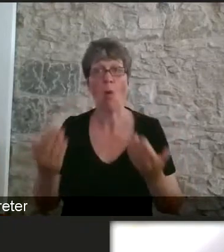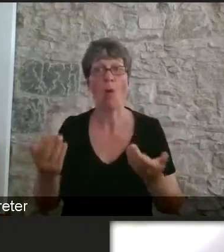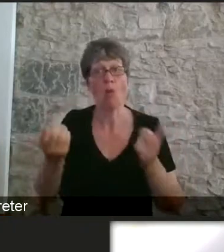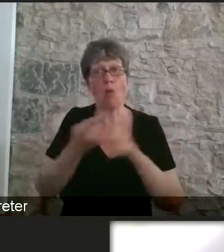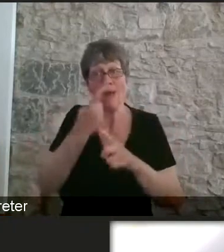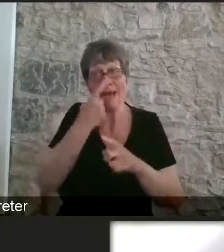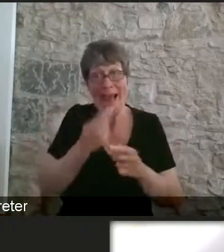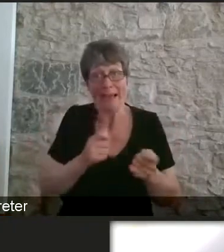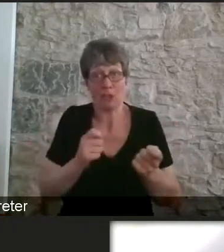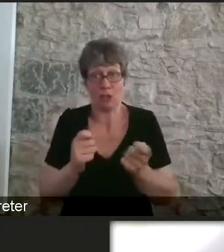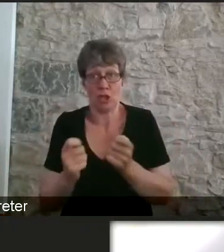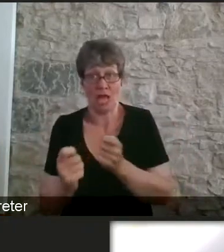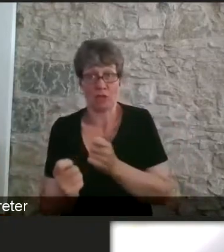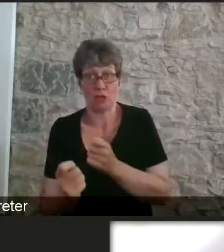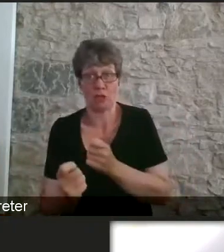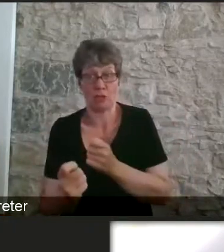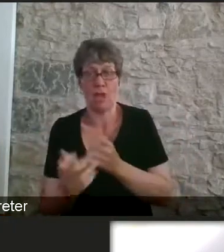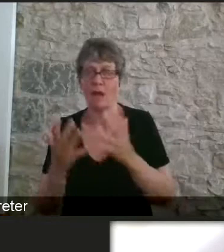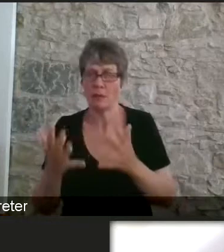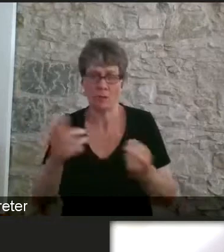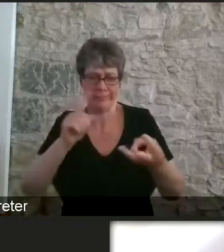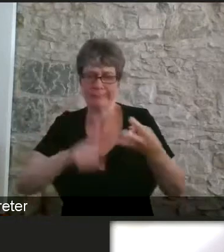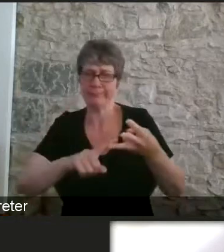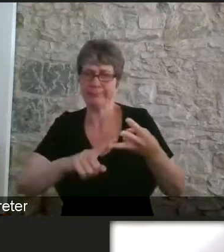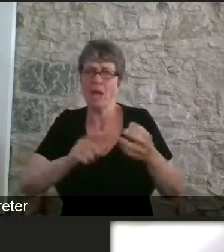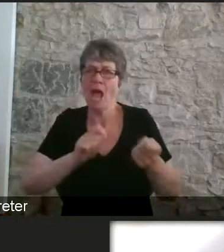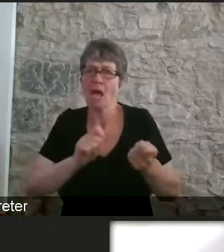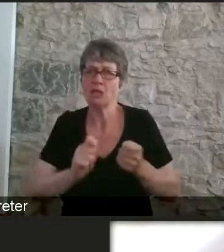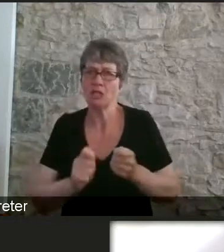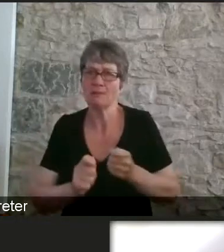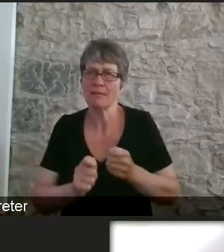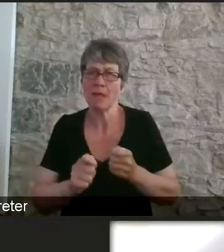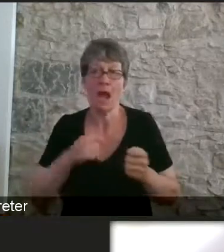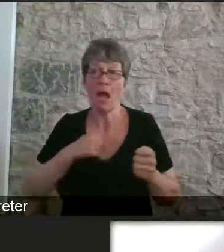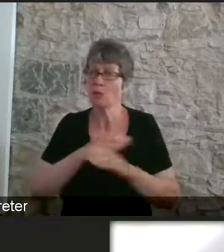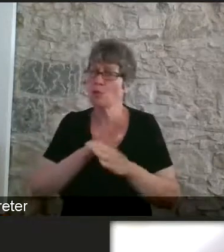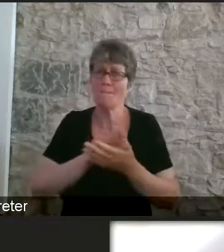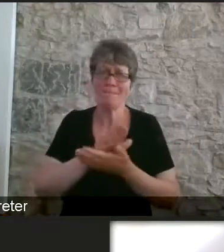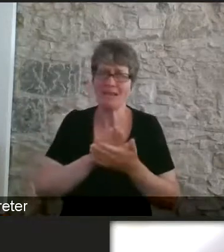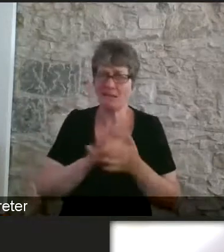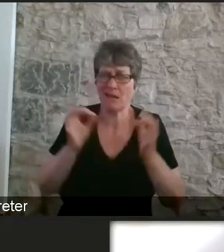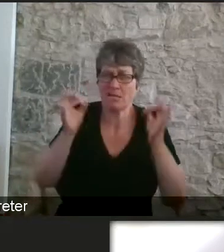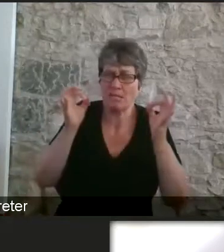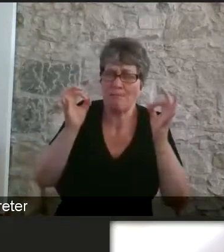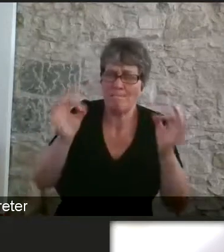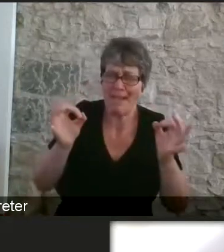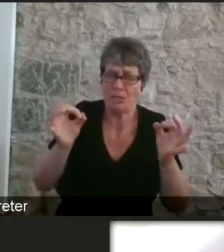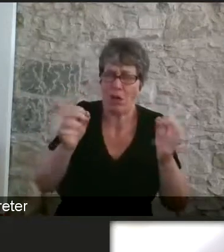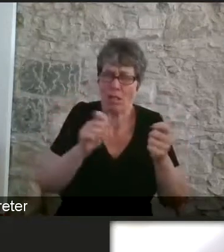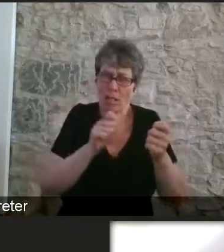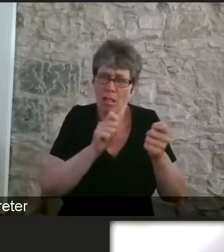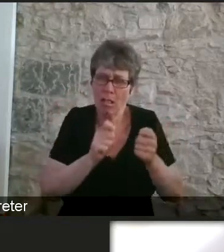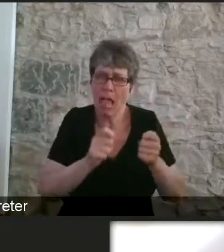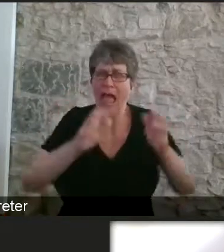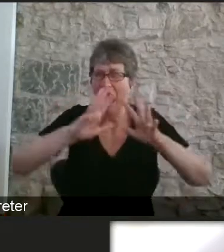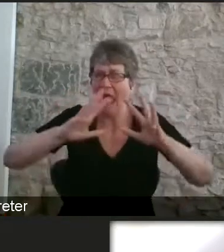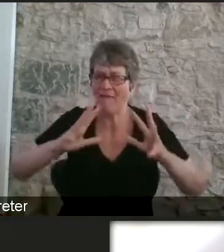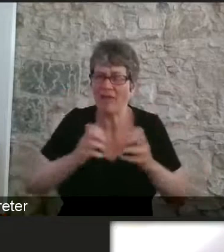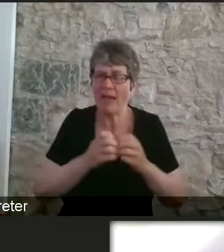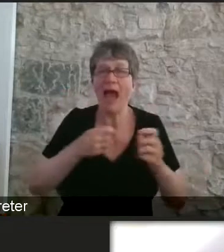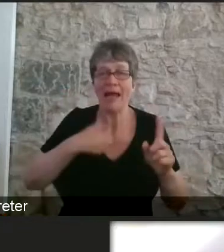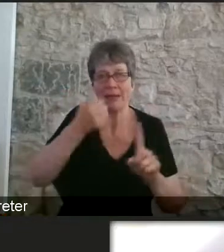adjustments I don't mean special equipment or special things for special people. I've got quote marks there on the special because